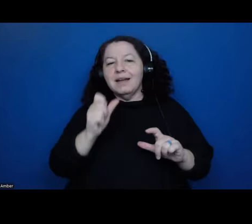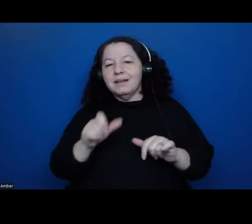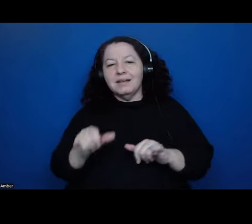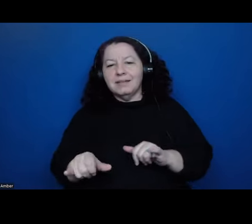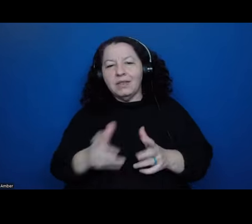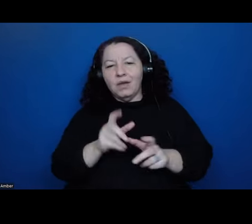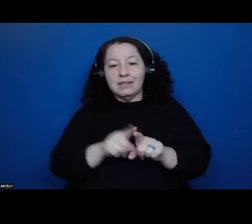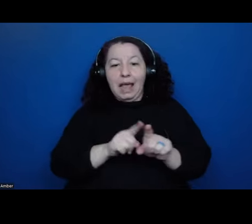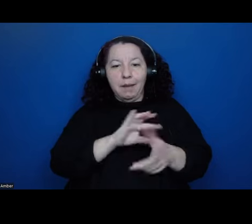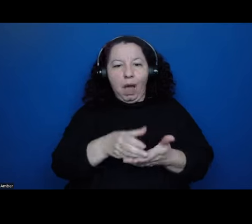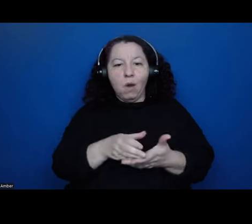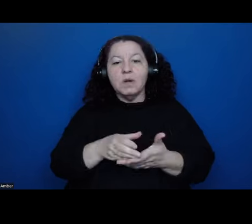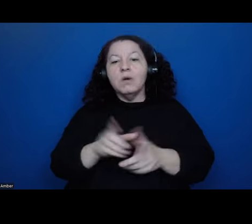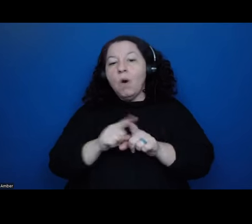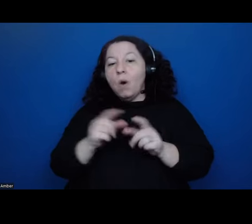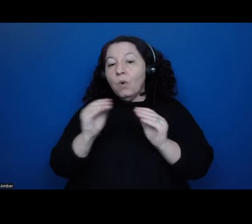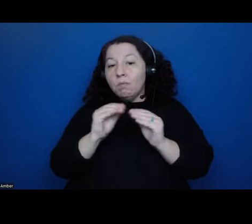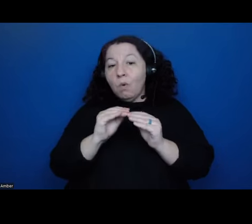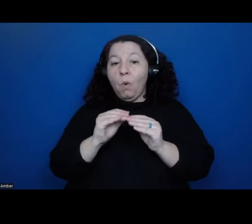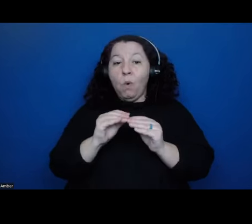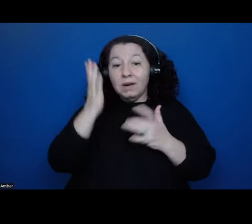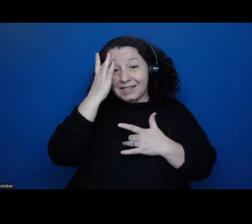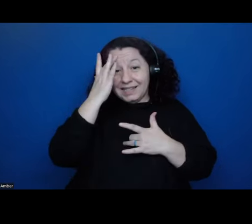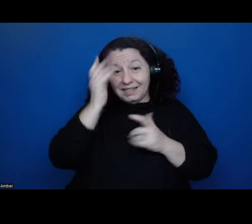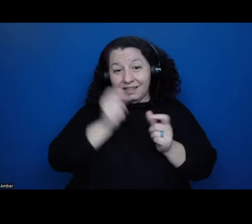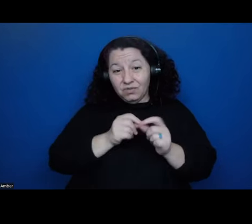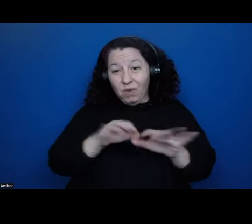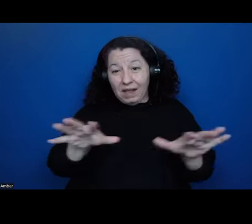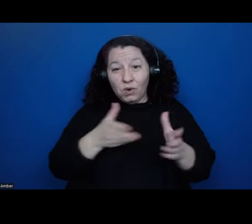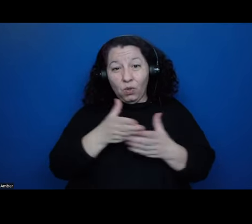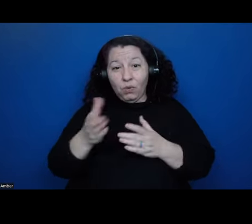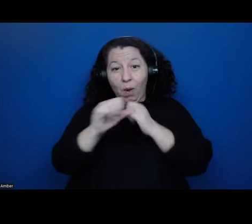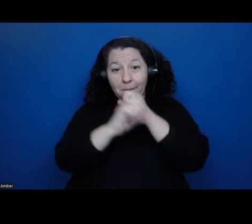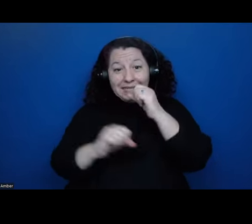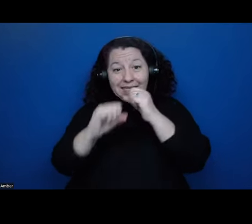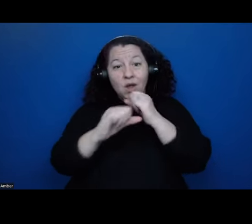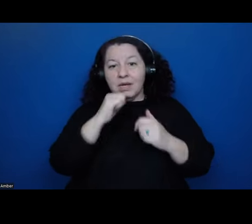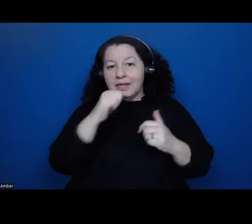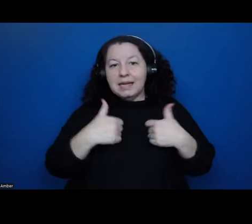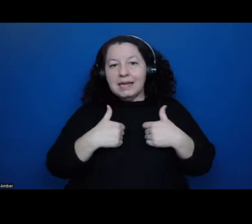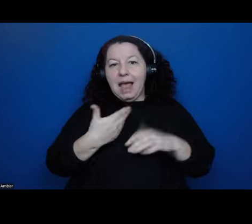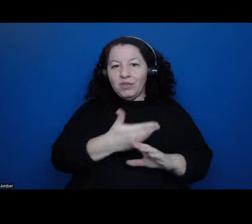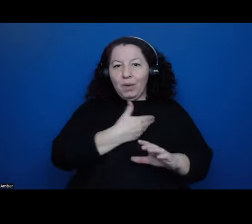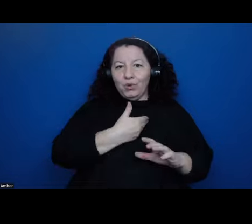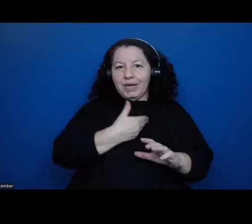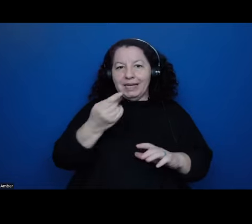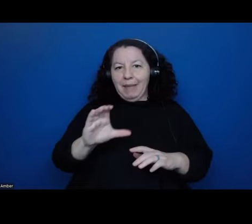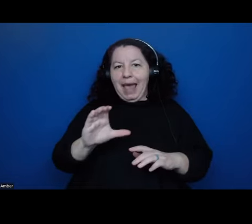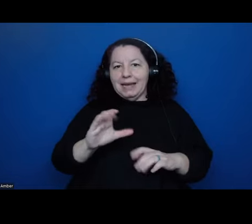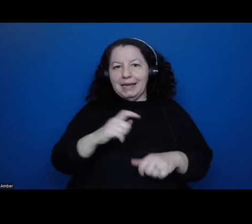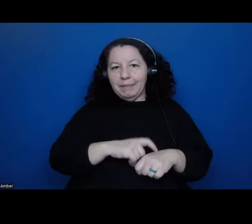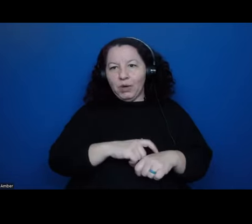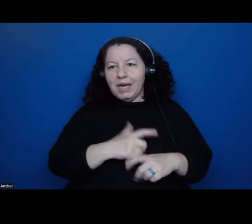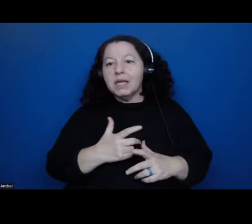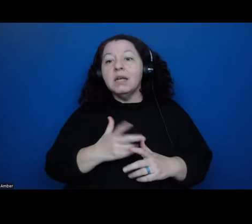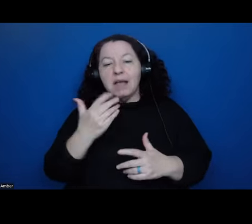now transmitted through, uh, mosquitoes that hadn't been present in the pre-Hispanic period. So there were some mosquitoes, but